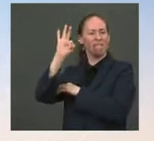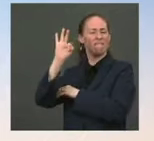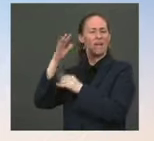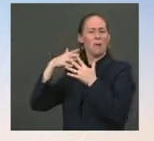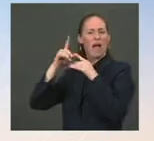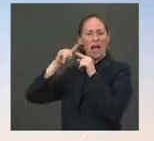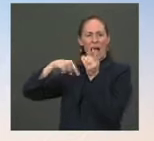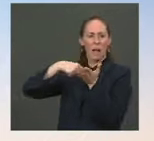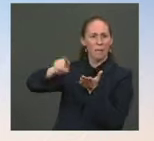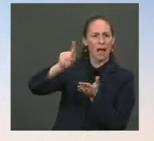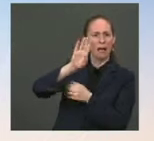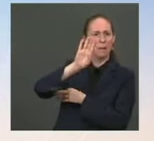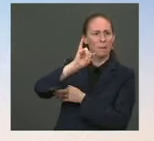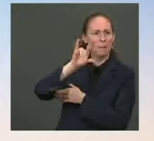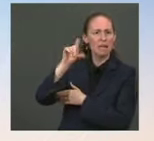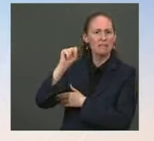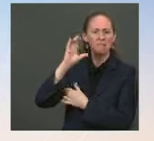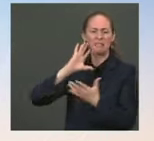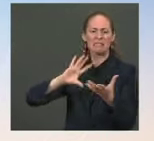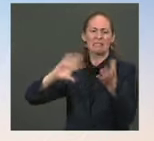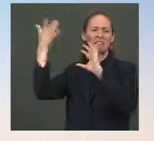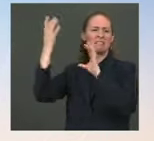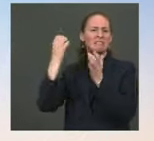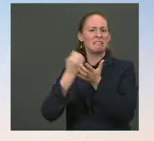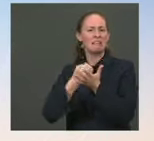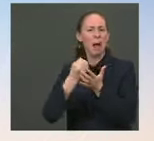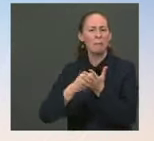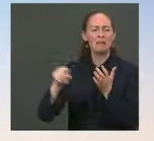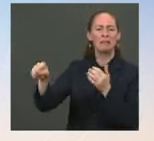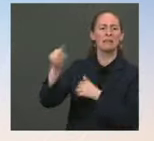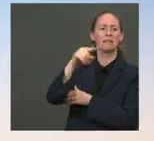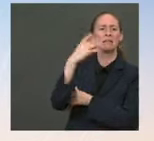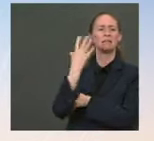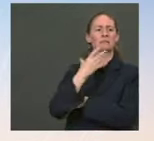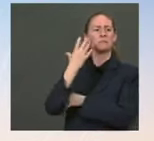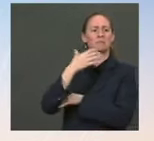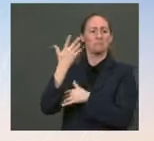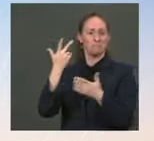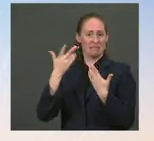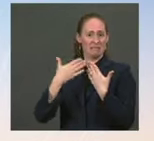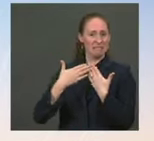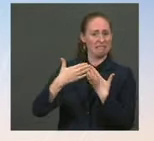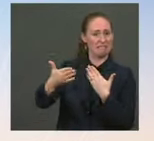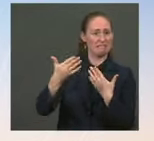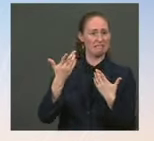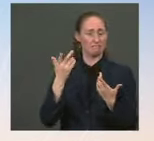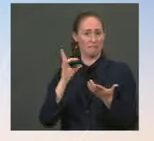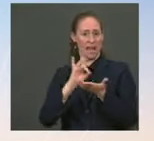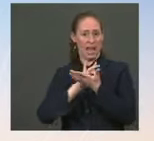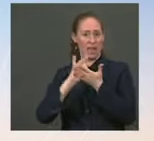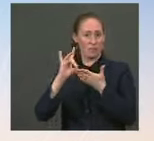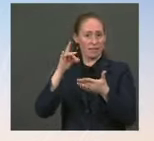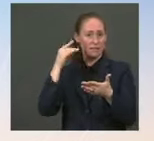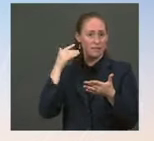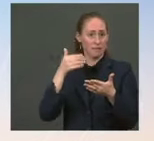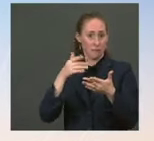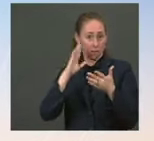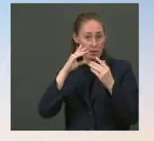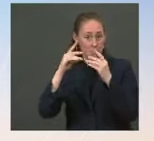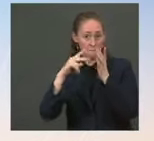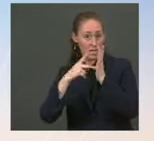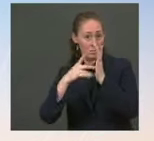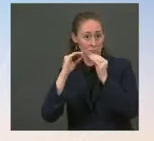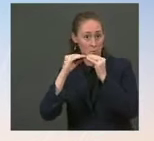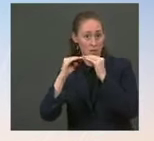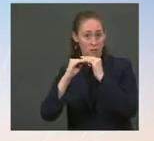assurance, if you have the opportunity, that at least for the next eight weeks, the debt ceiling is going to be secure? Ms. Well, if we're looking